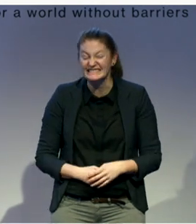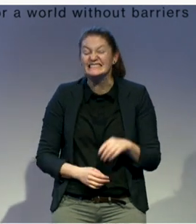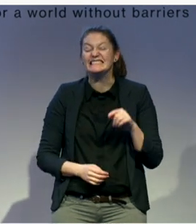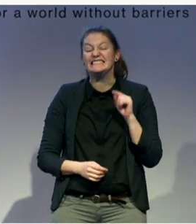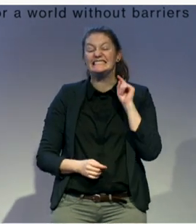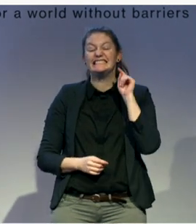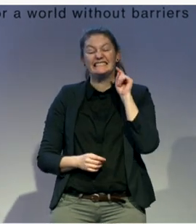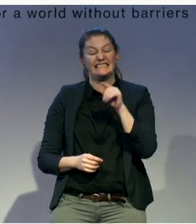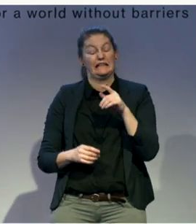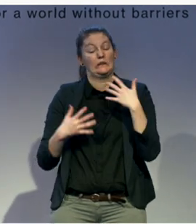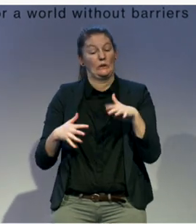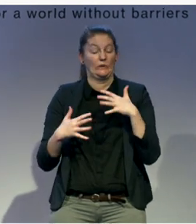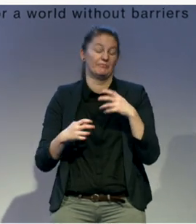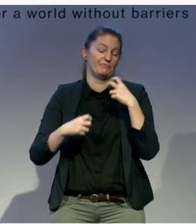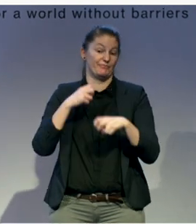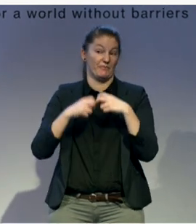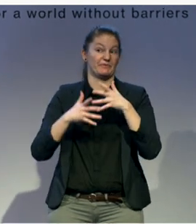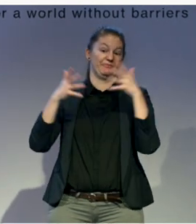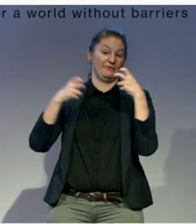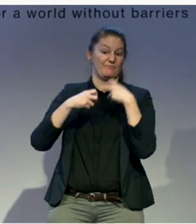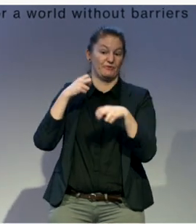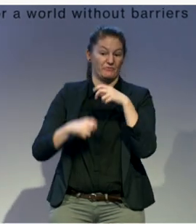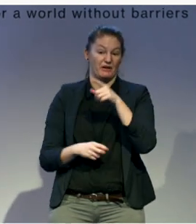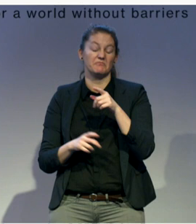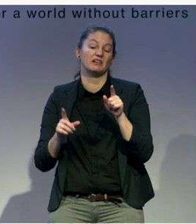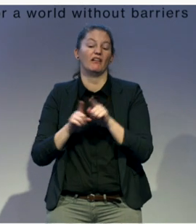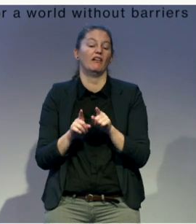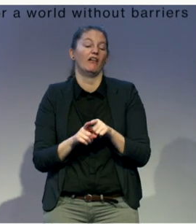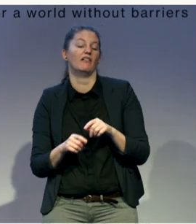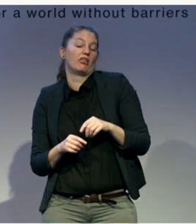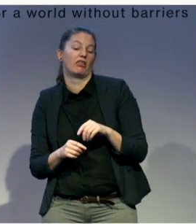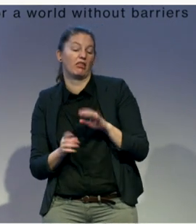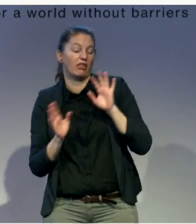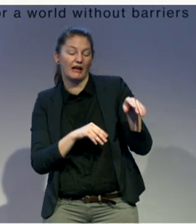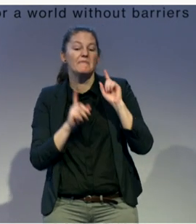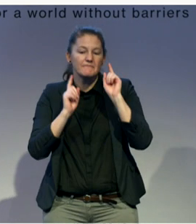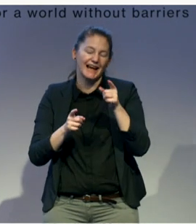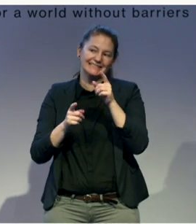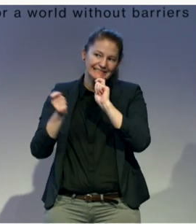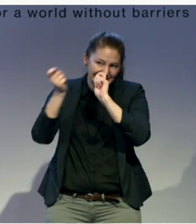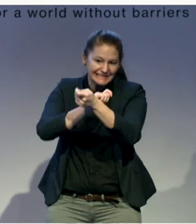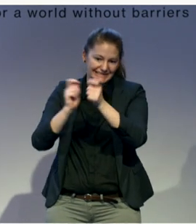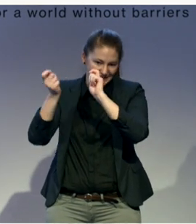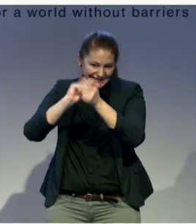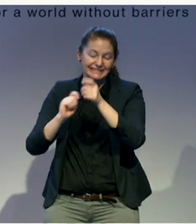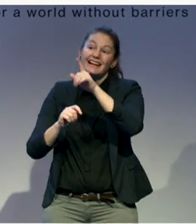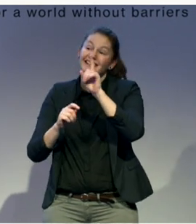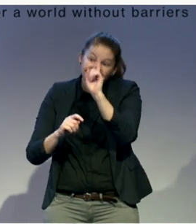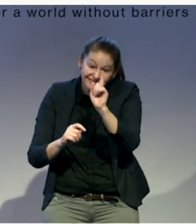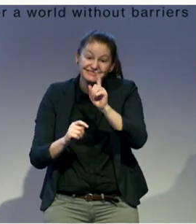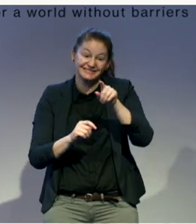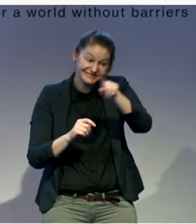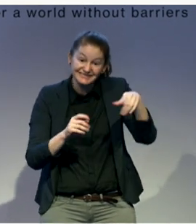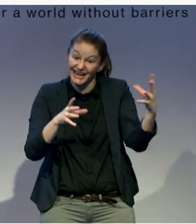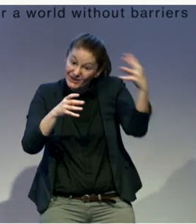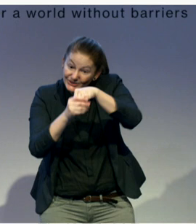In theory, when they are on the podium, they will preach that, you know, talk about inclusion. But when it comes to practice, it's a